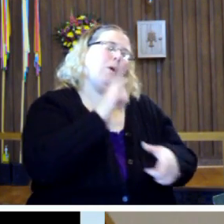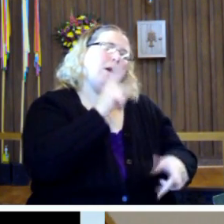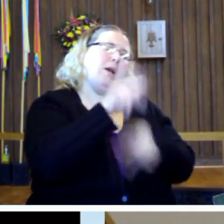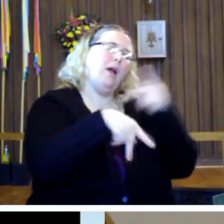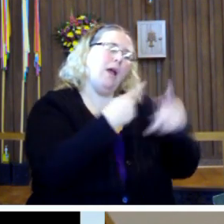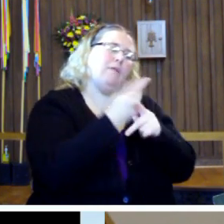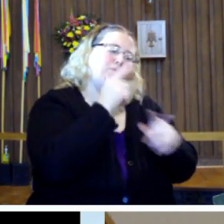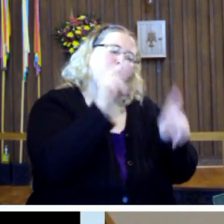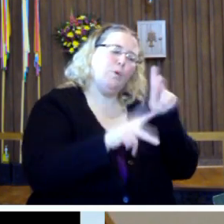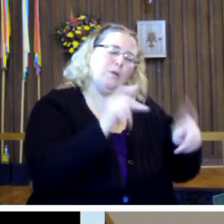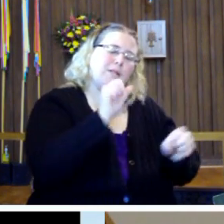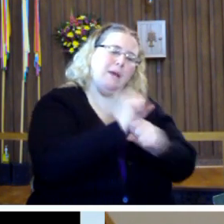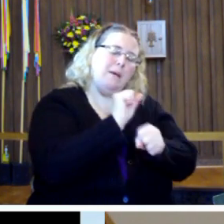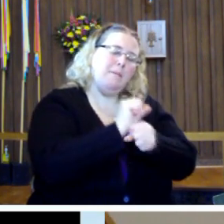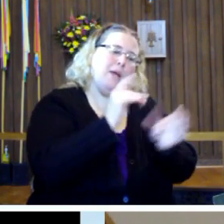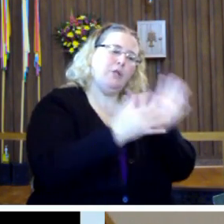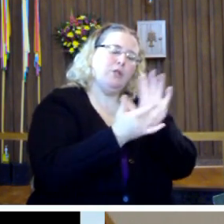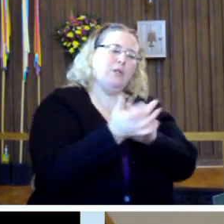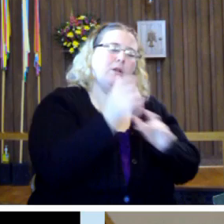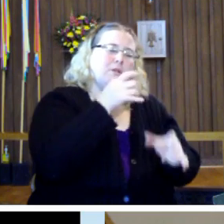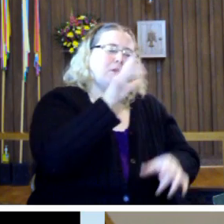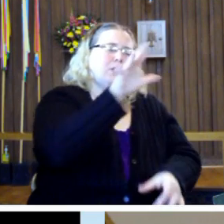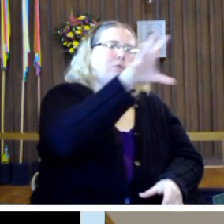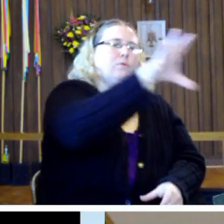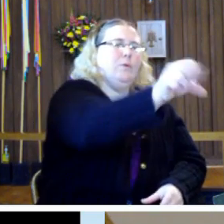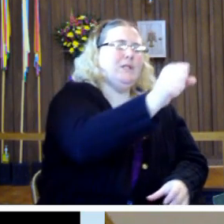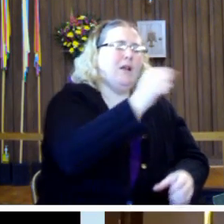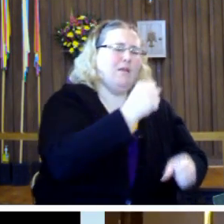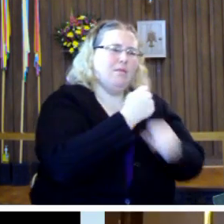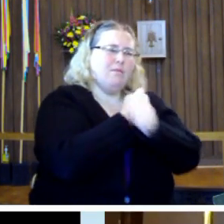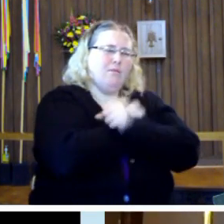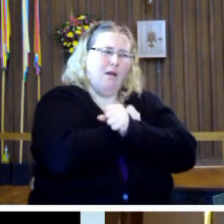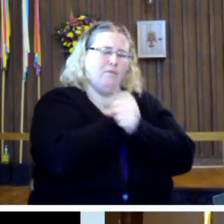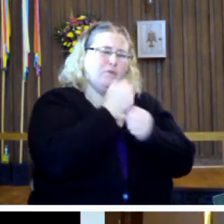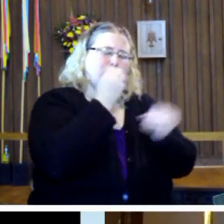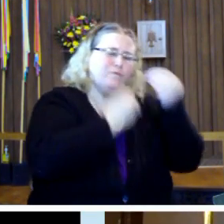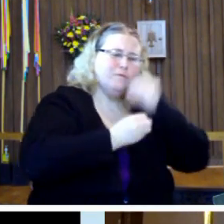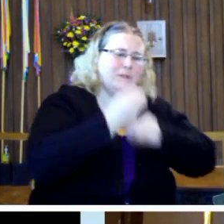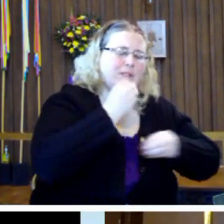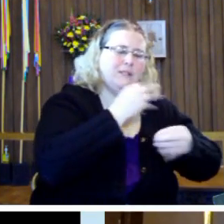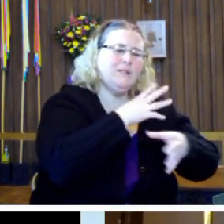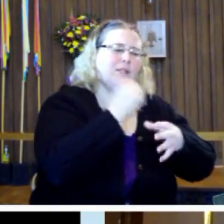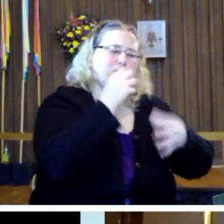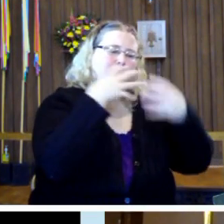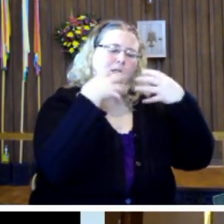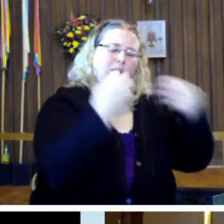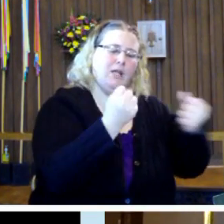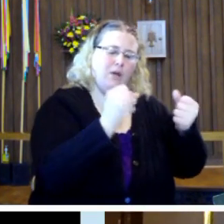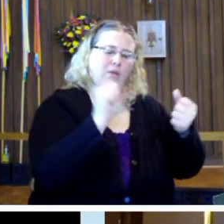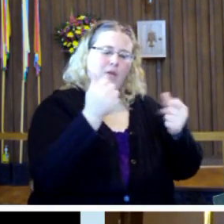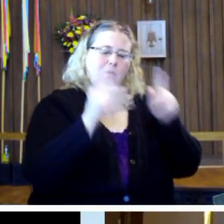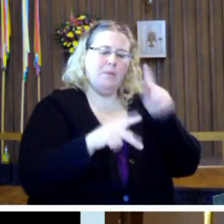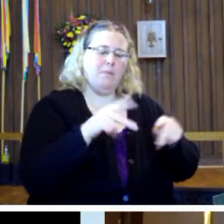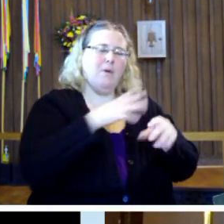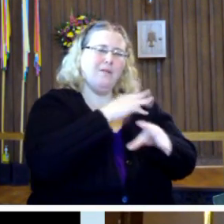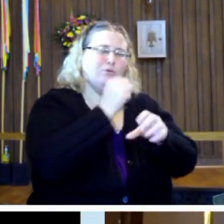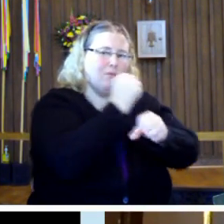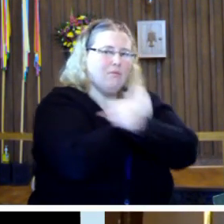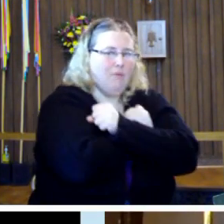of person that made Jesus. Somebody reaching out in love to feed and to heal and to love.